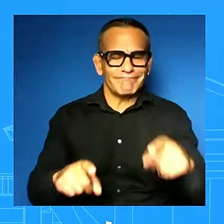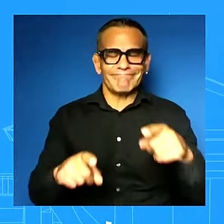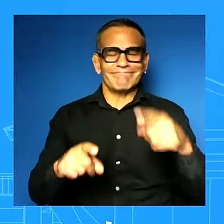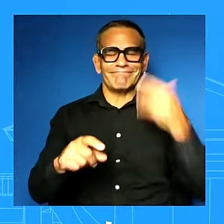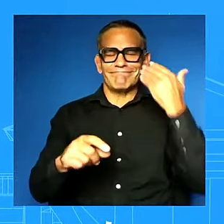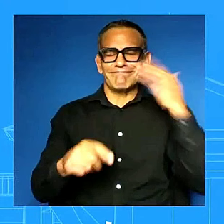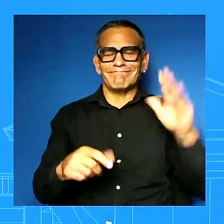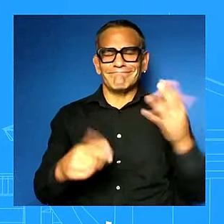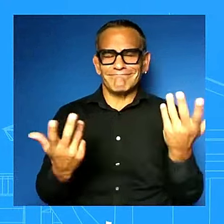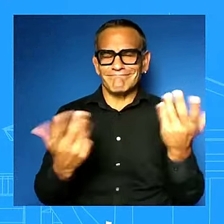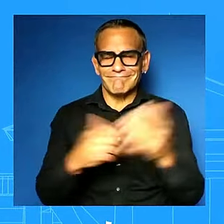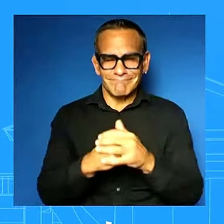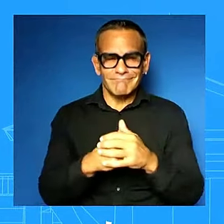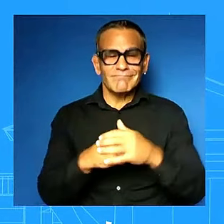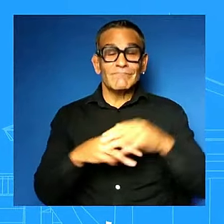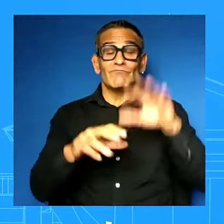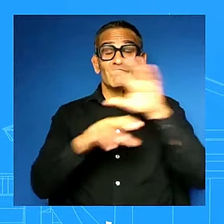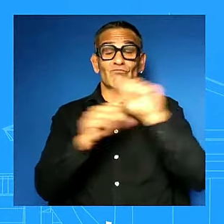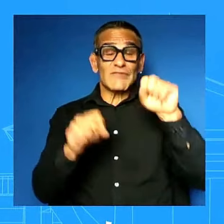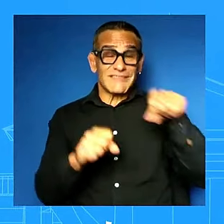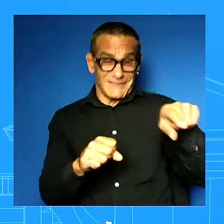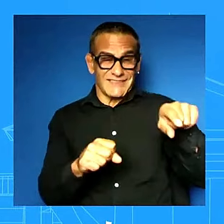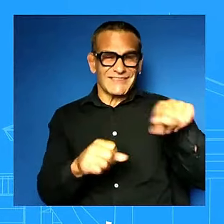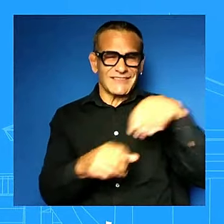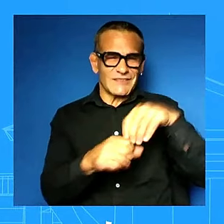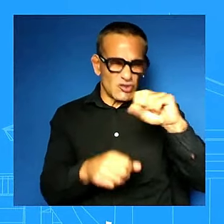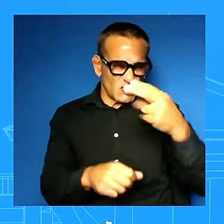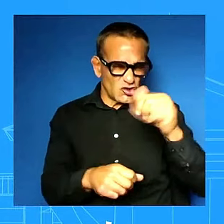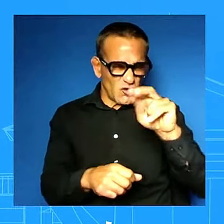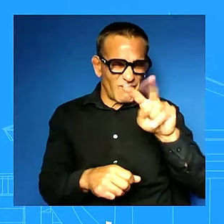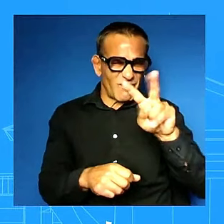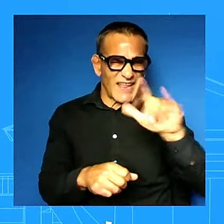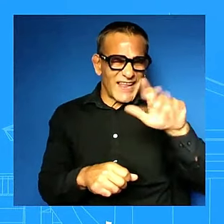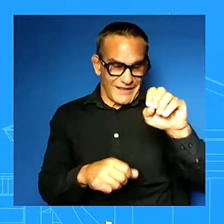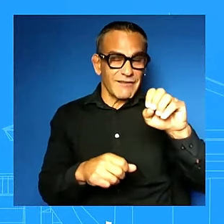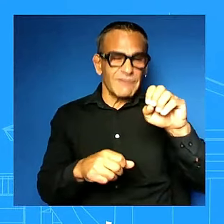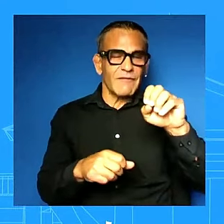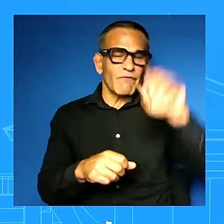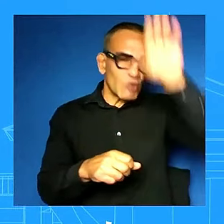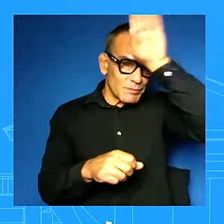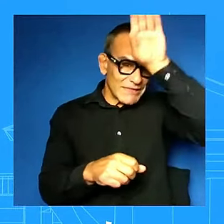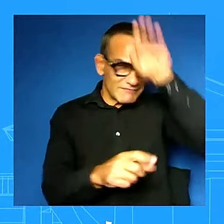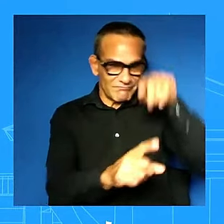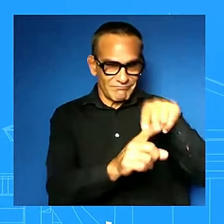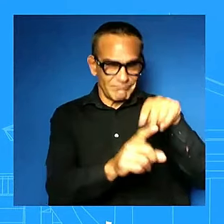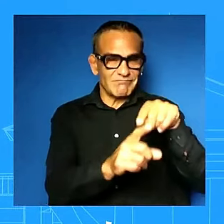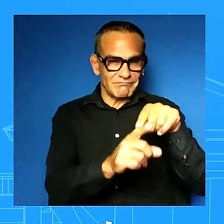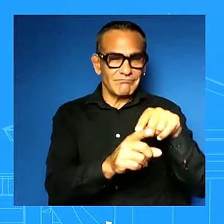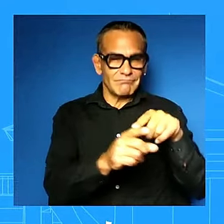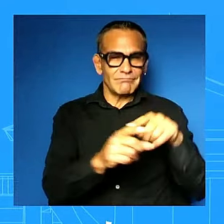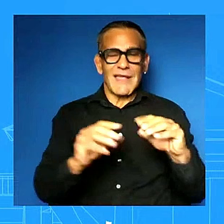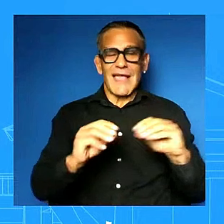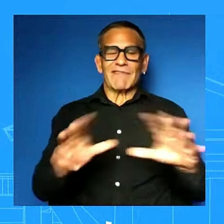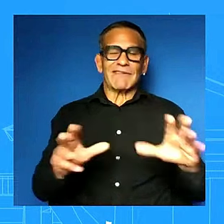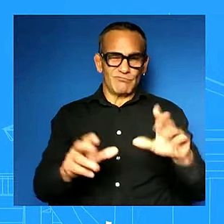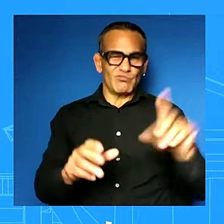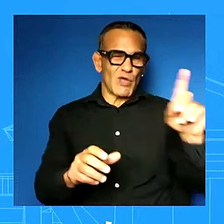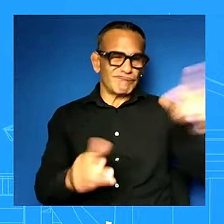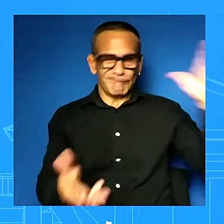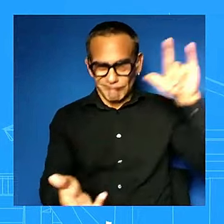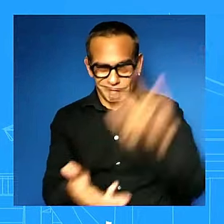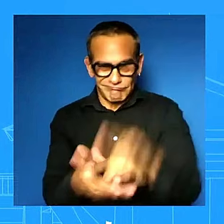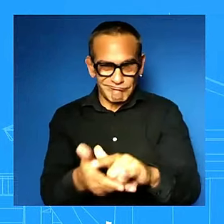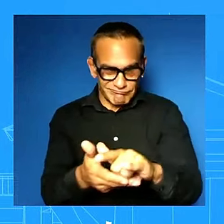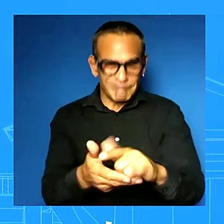uh fire station one of the locations obviously of um where the plane was taken down on september 11th of 2000